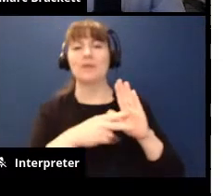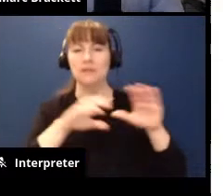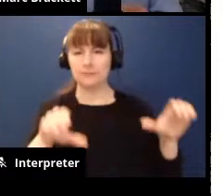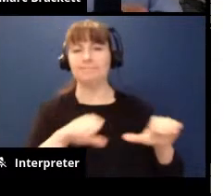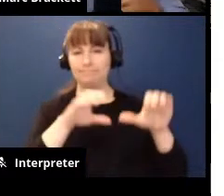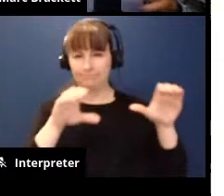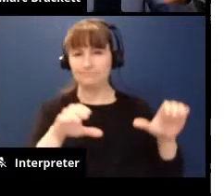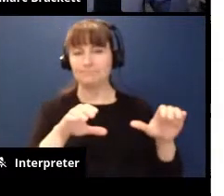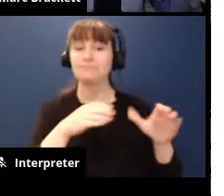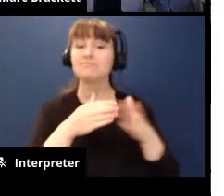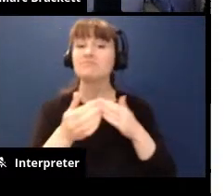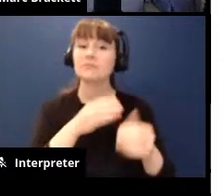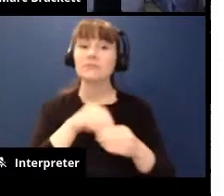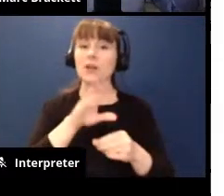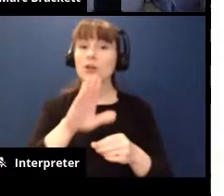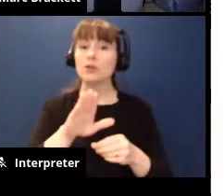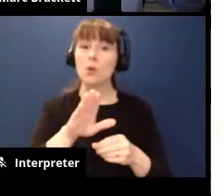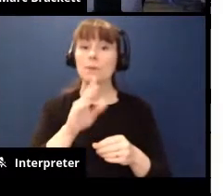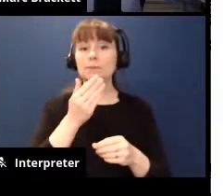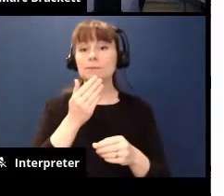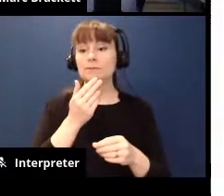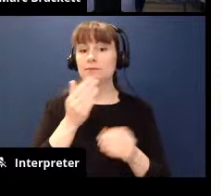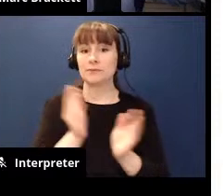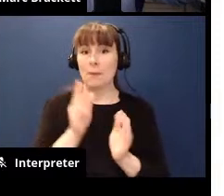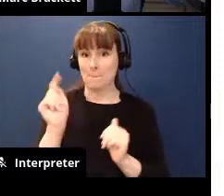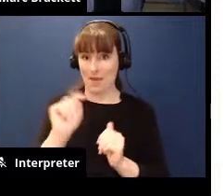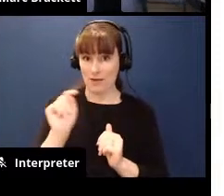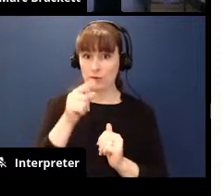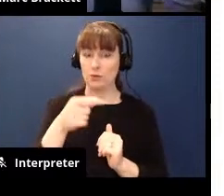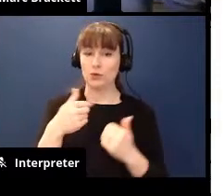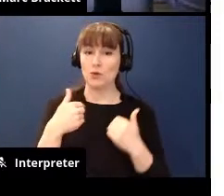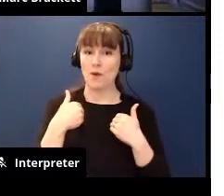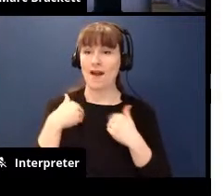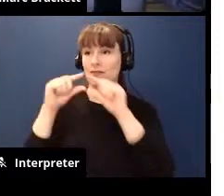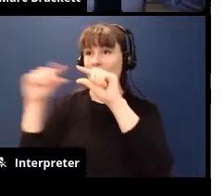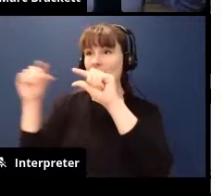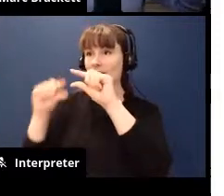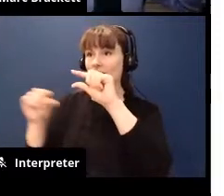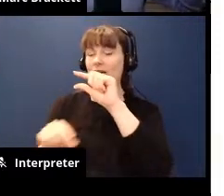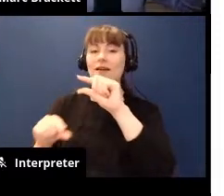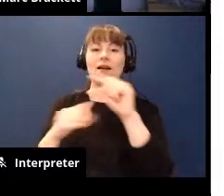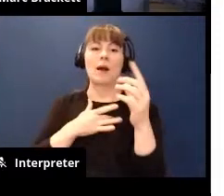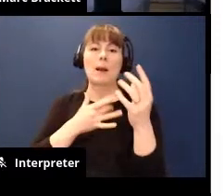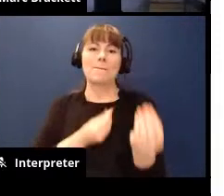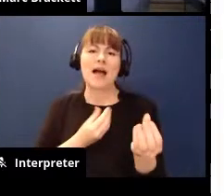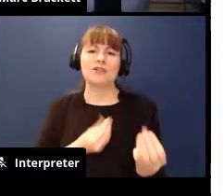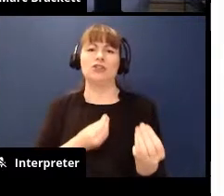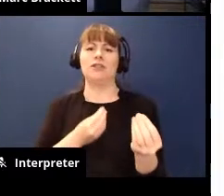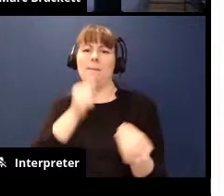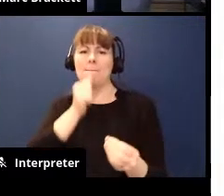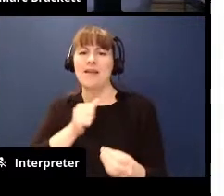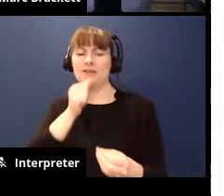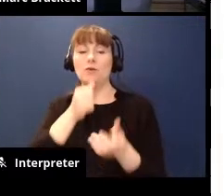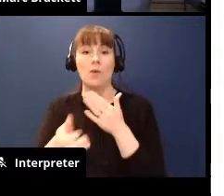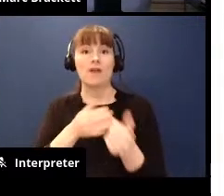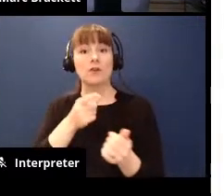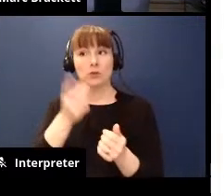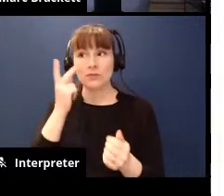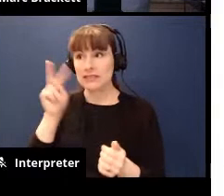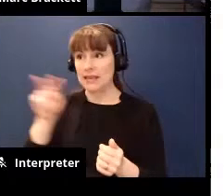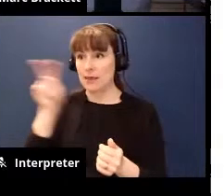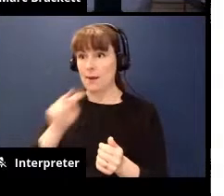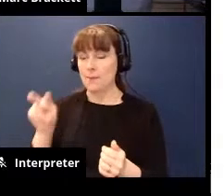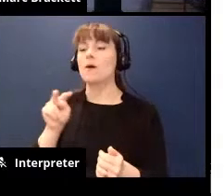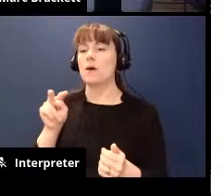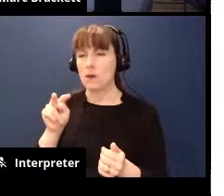that like even in your little bathroom you have a we have like compassionate patient whatever the words are and like you're just priming yourself to